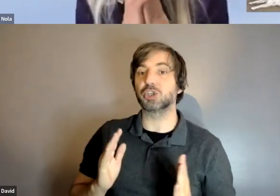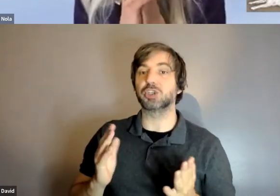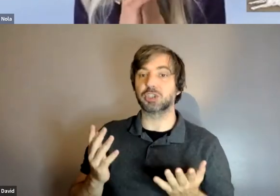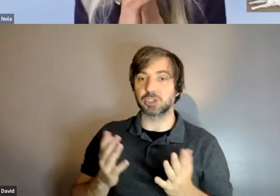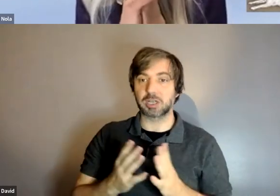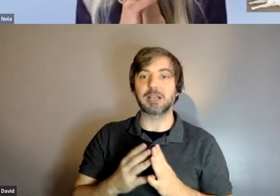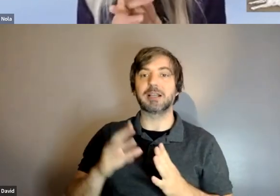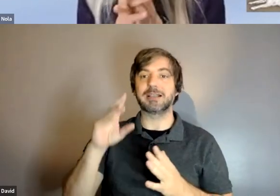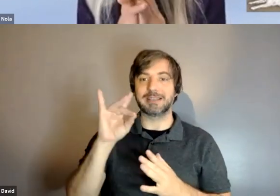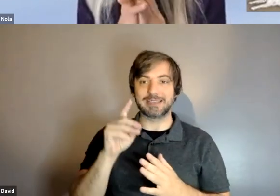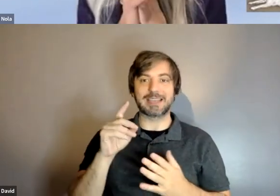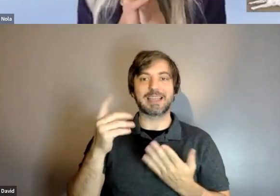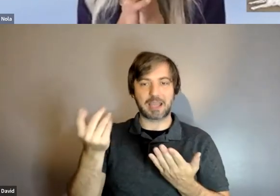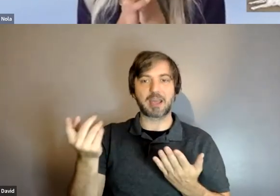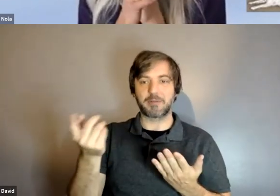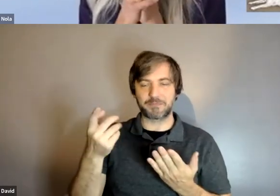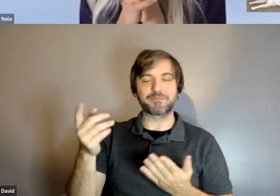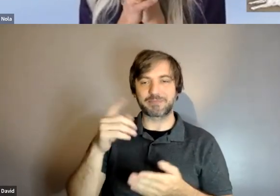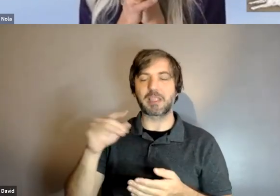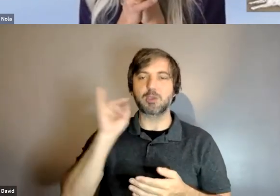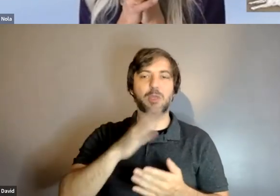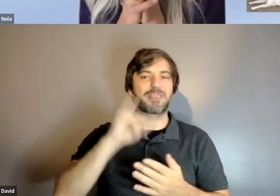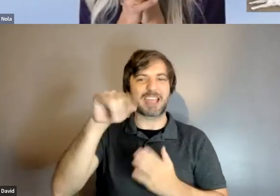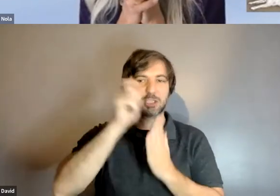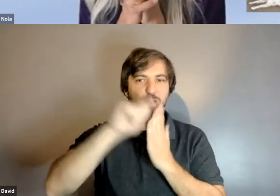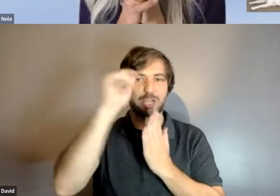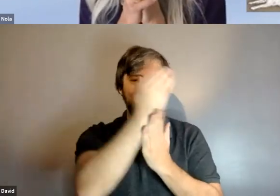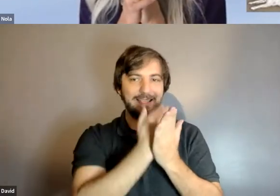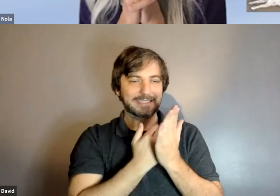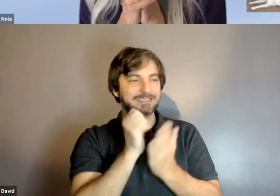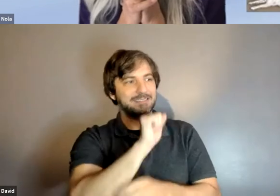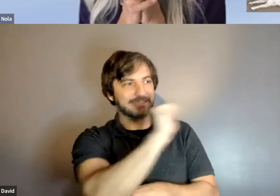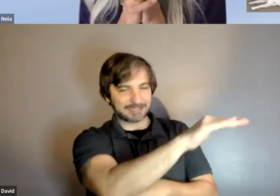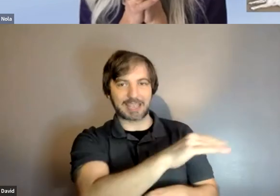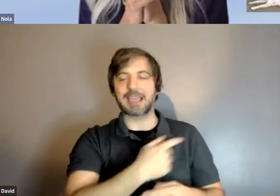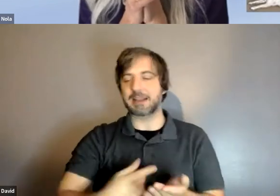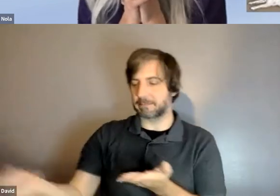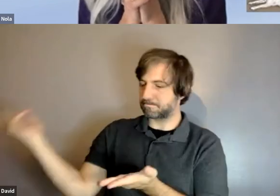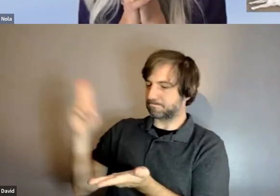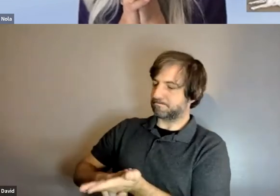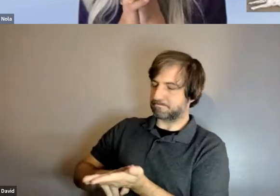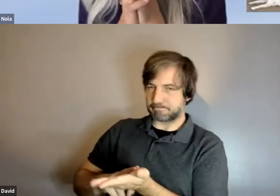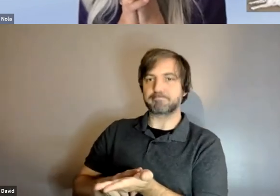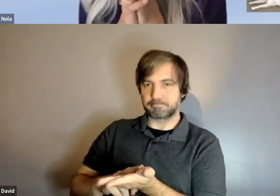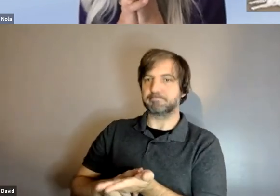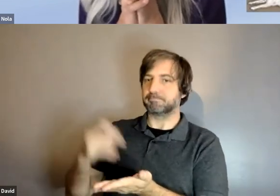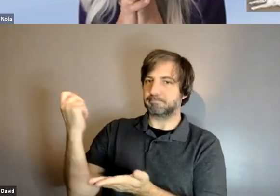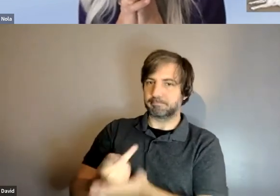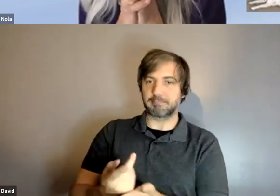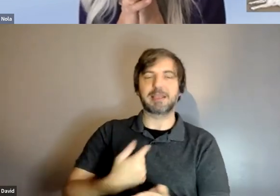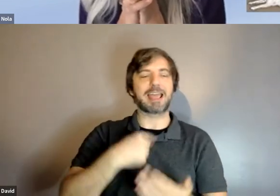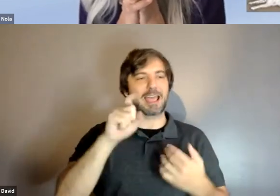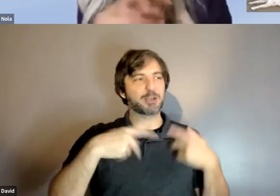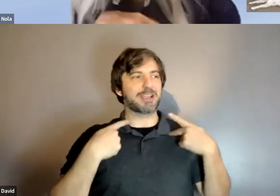checklist and fax that in um and then i had to go get um the physical wellness um exam from my